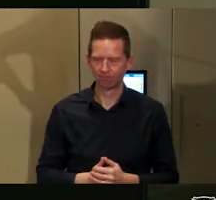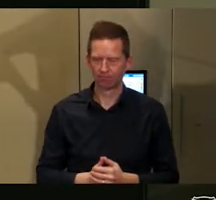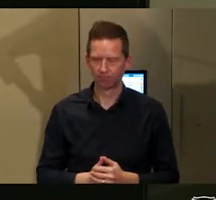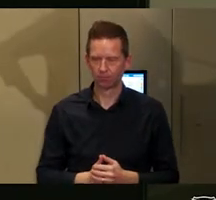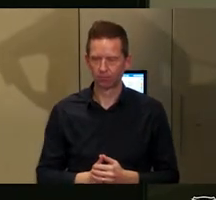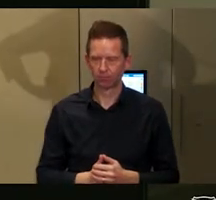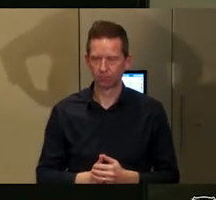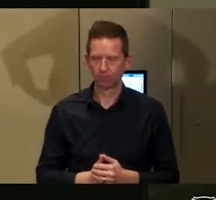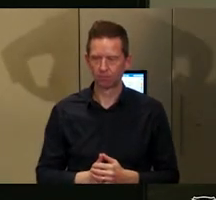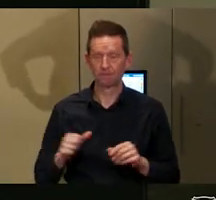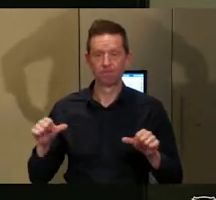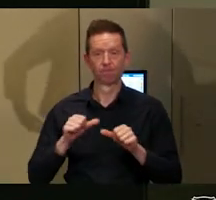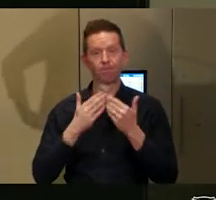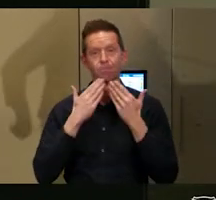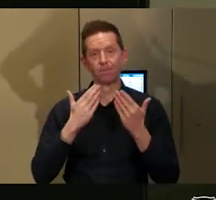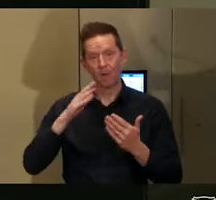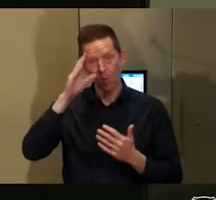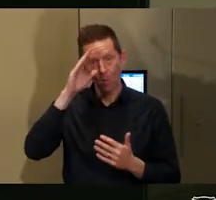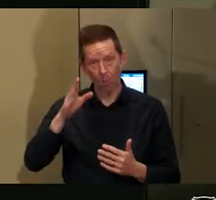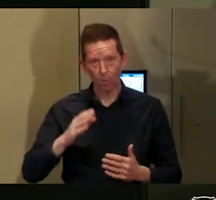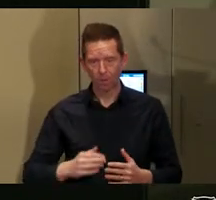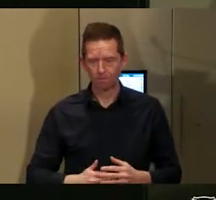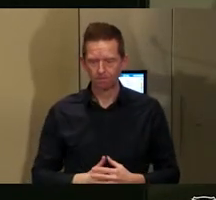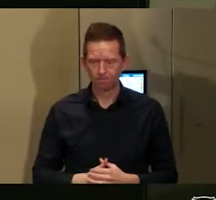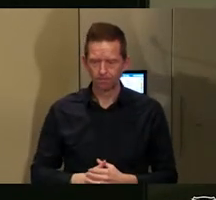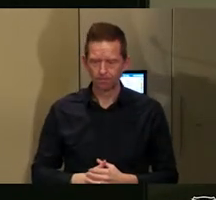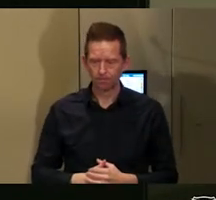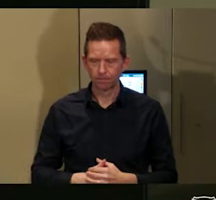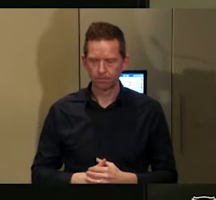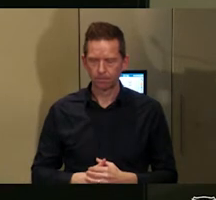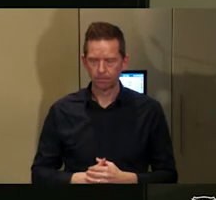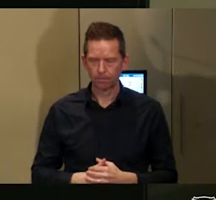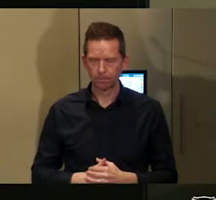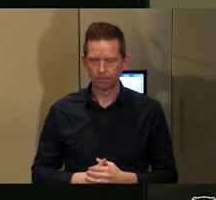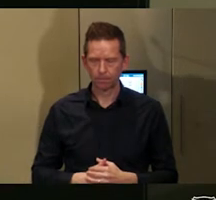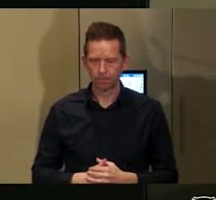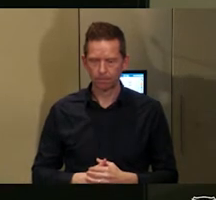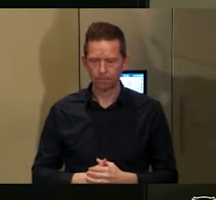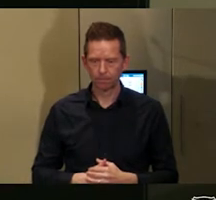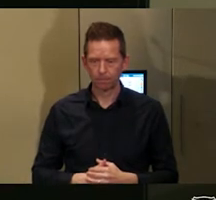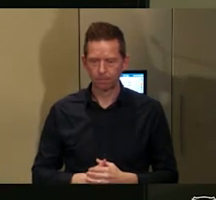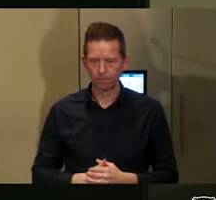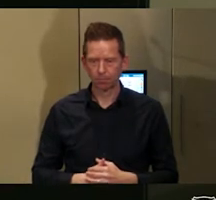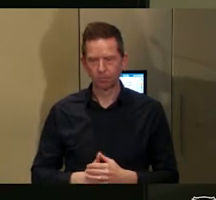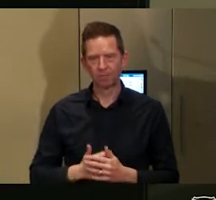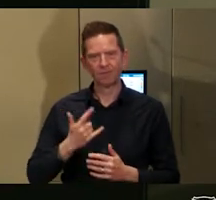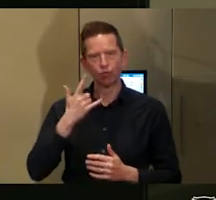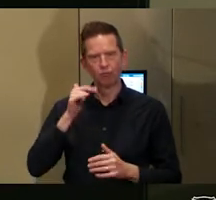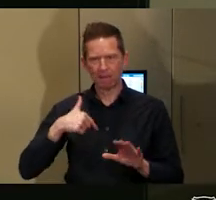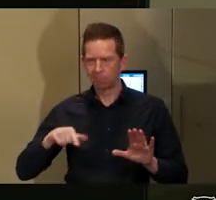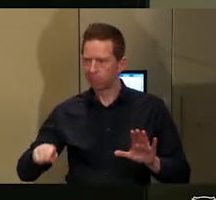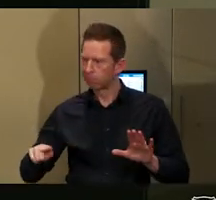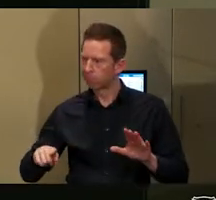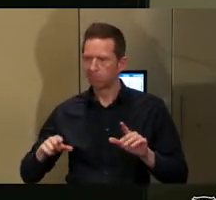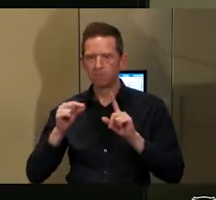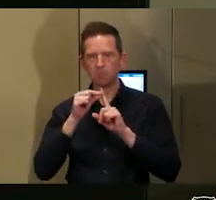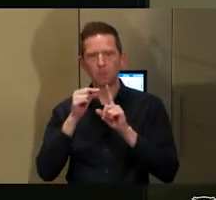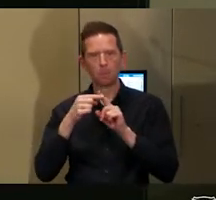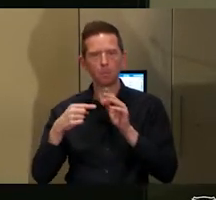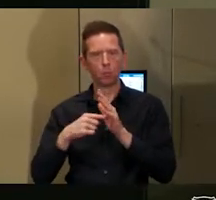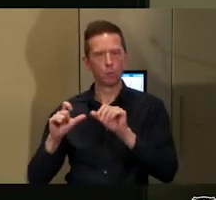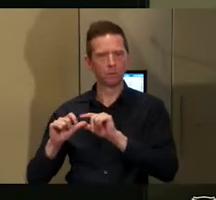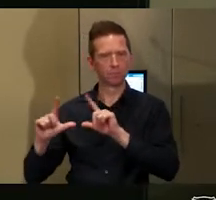Okay, thank you. Hello, everybody. Let me just check that my slides are... What do I... Oh, I click on the